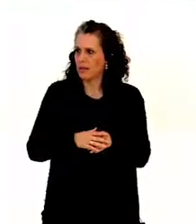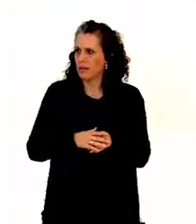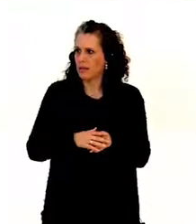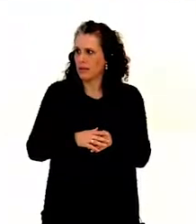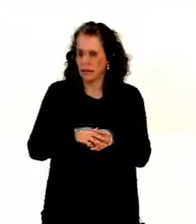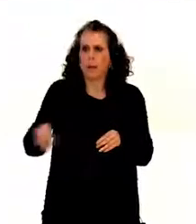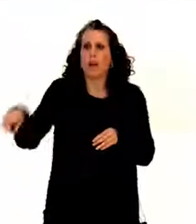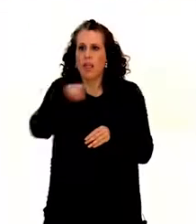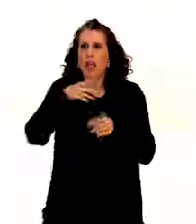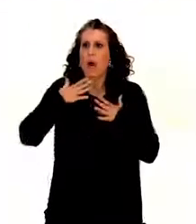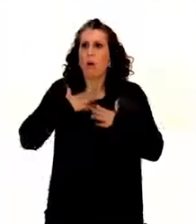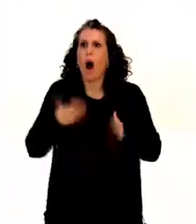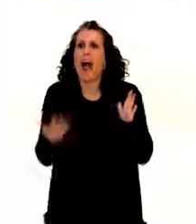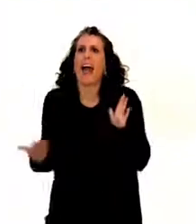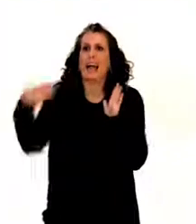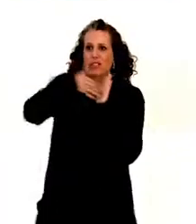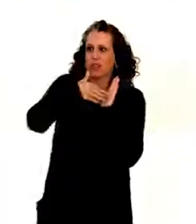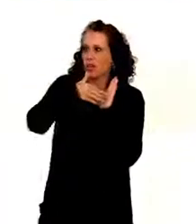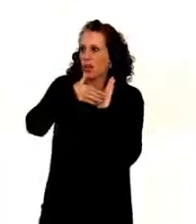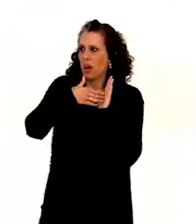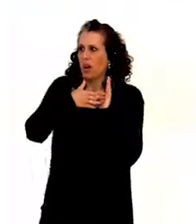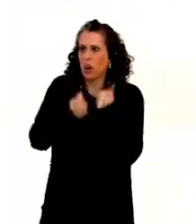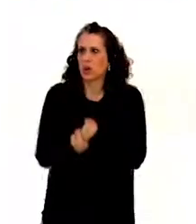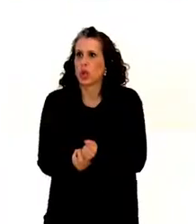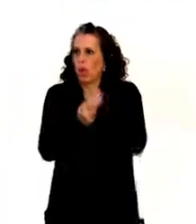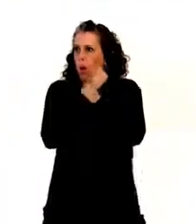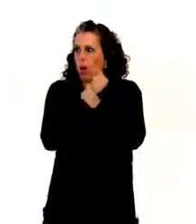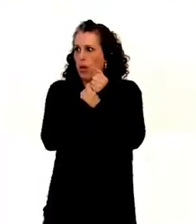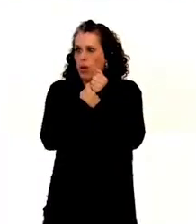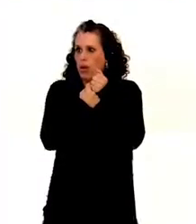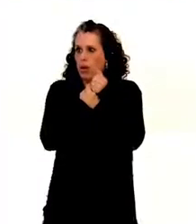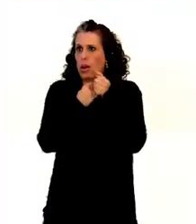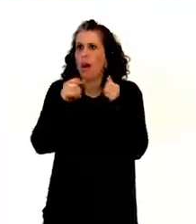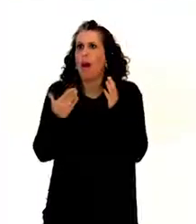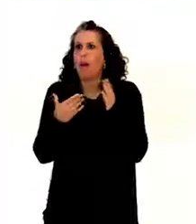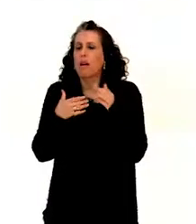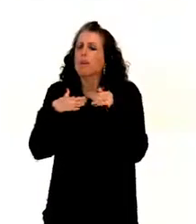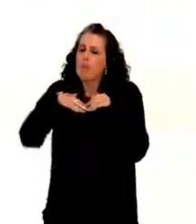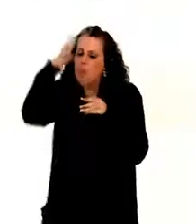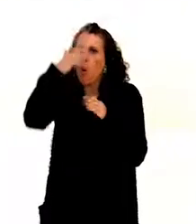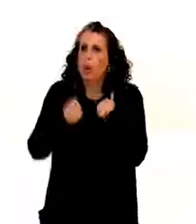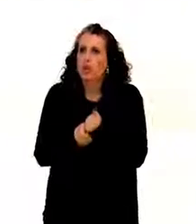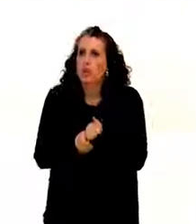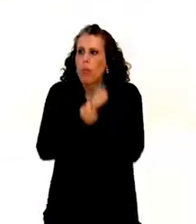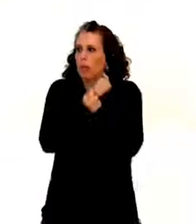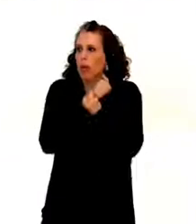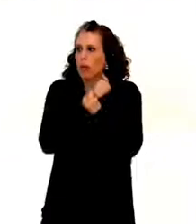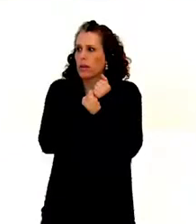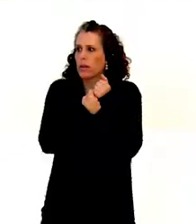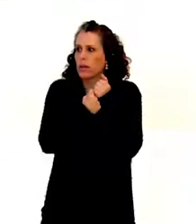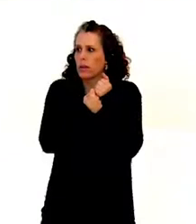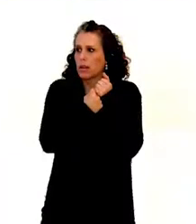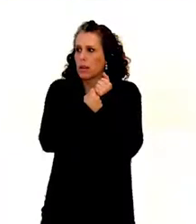receiving additional support for, additional support for, in